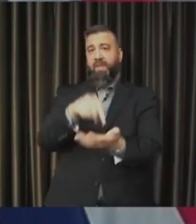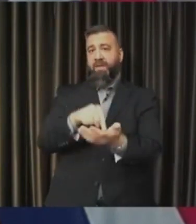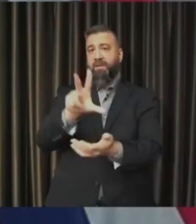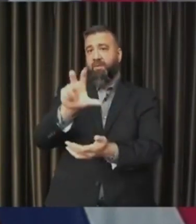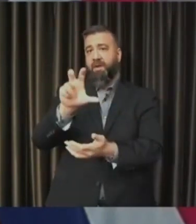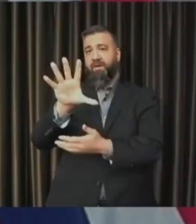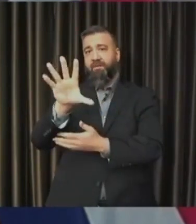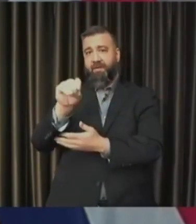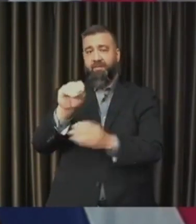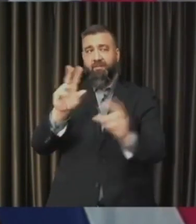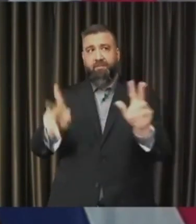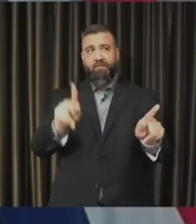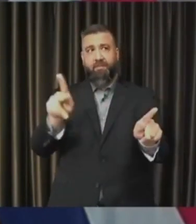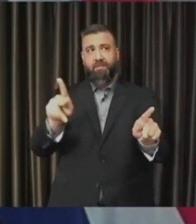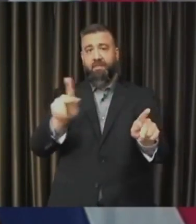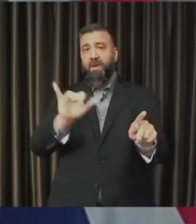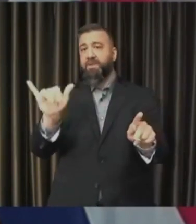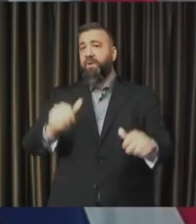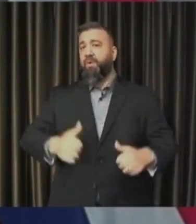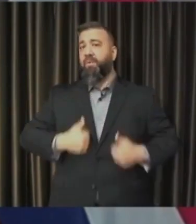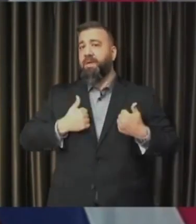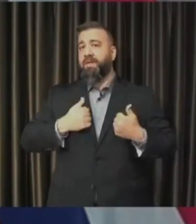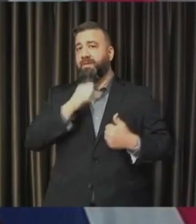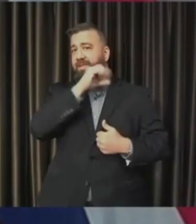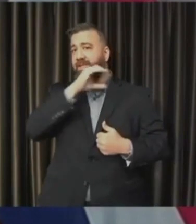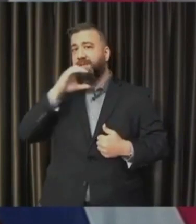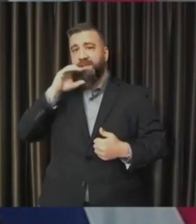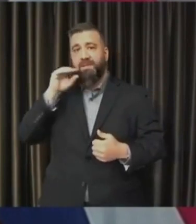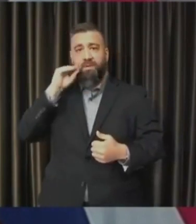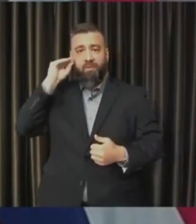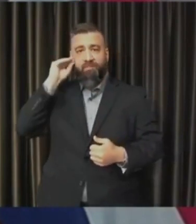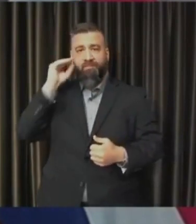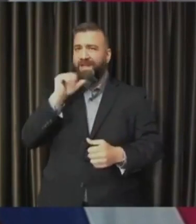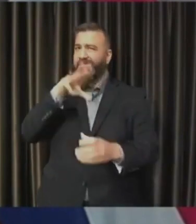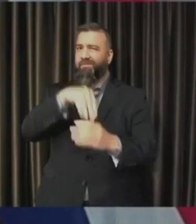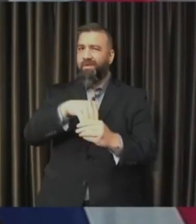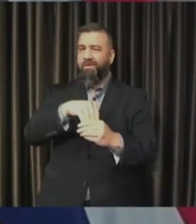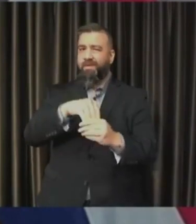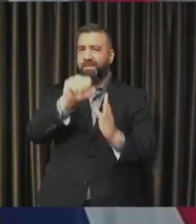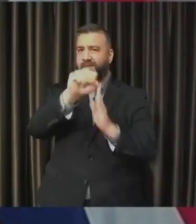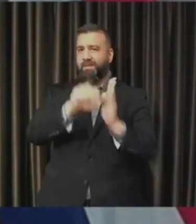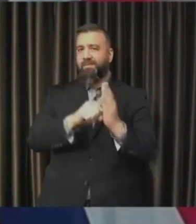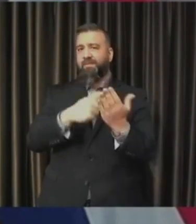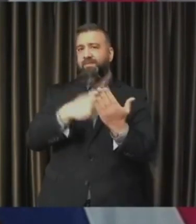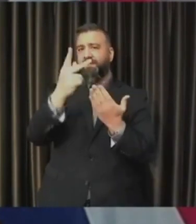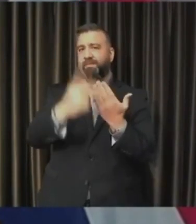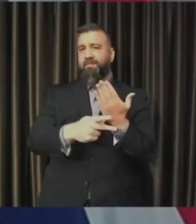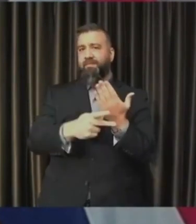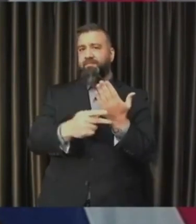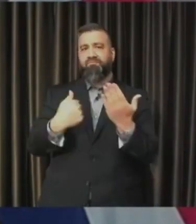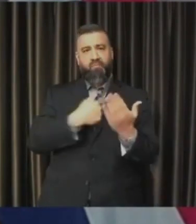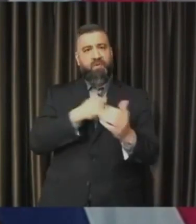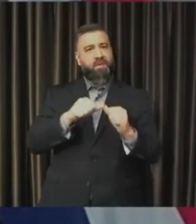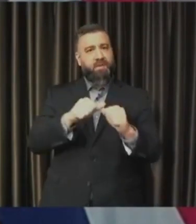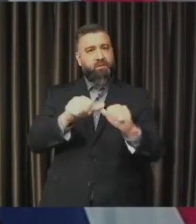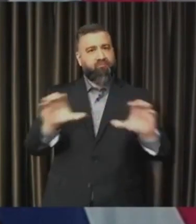residents of senior group homes who are not part of the state's vaccination program. Those efforts continue.